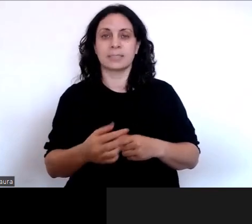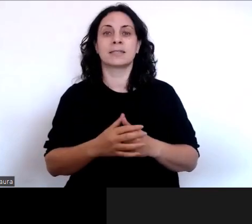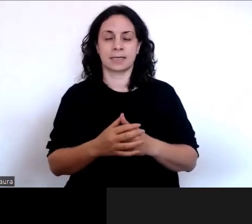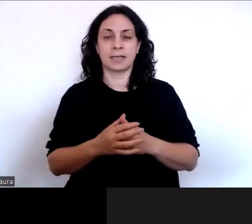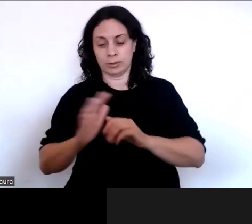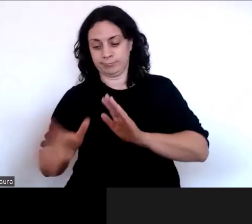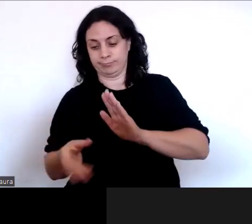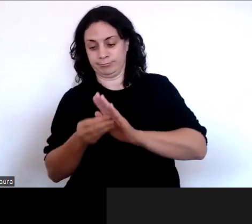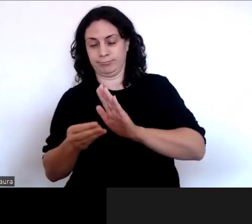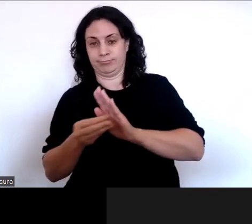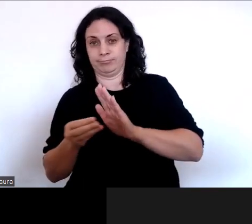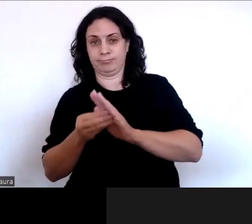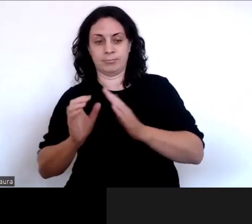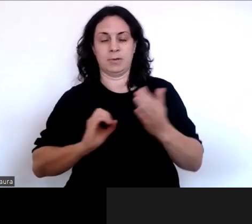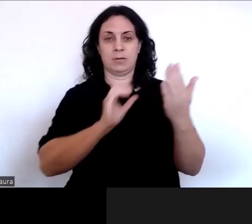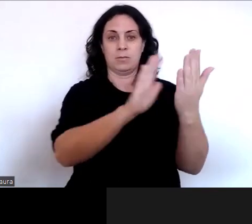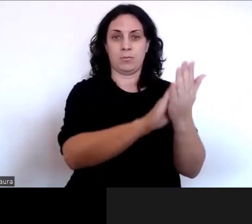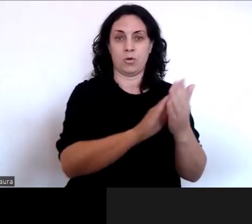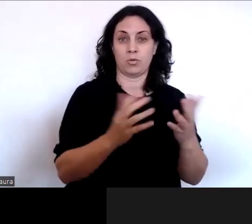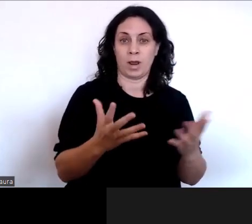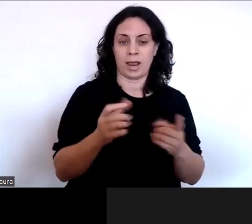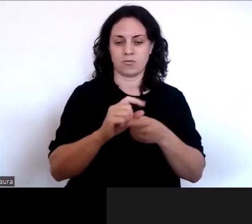We'll post it to our project website.